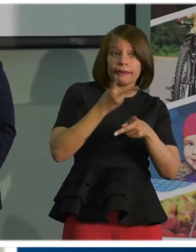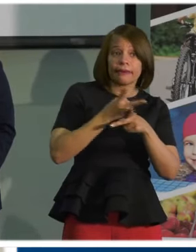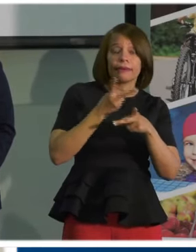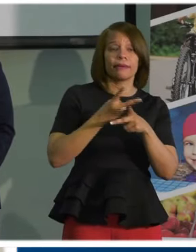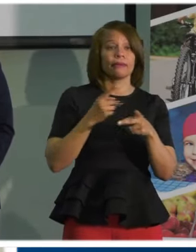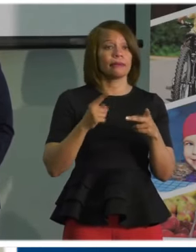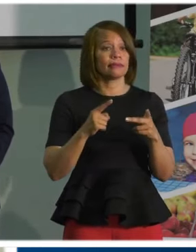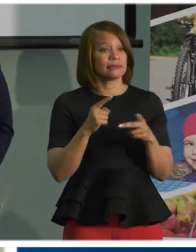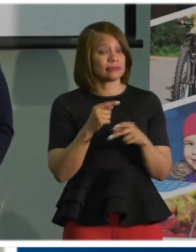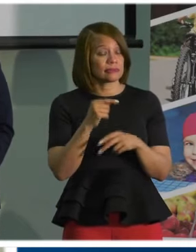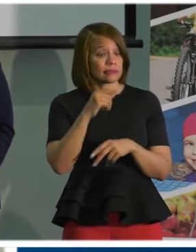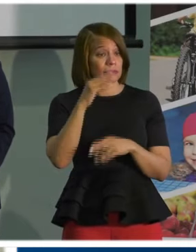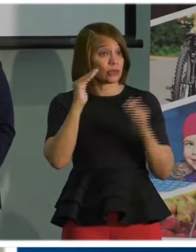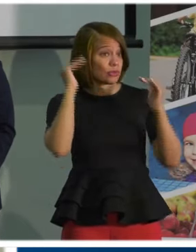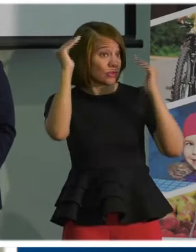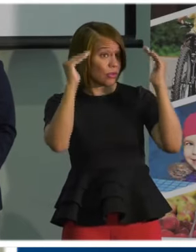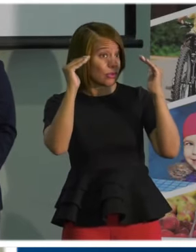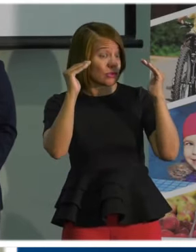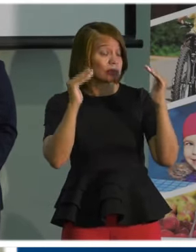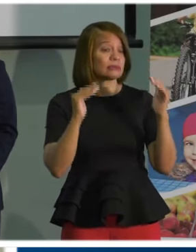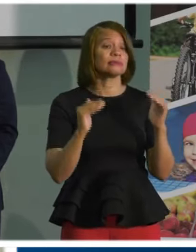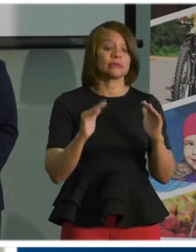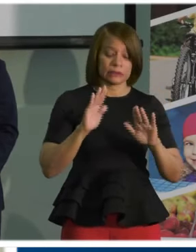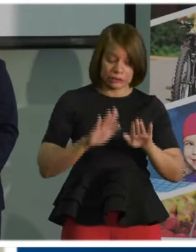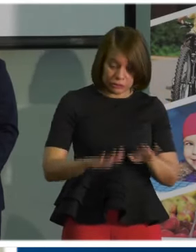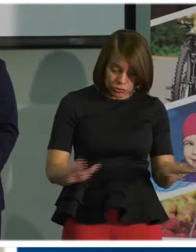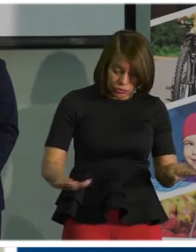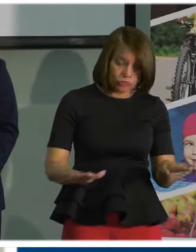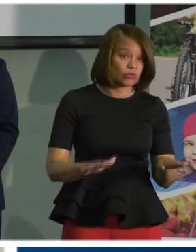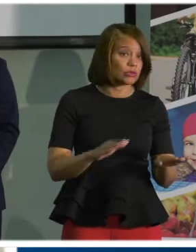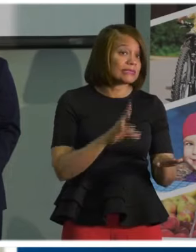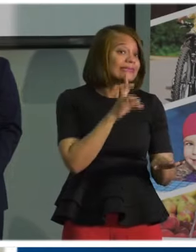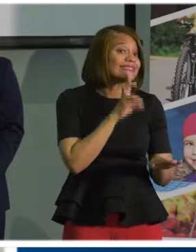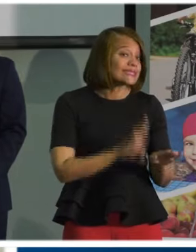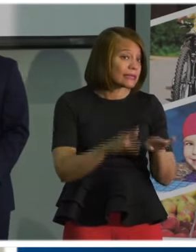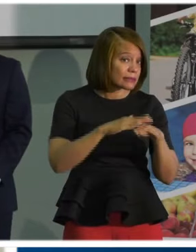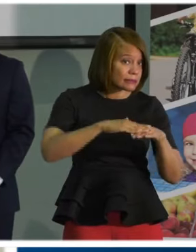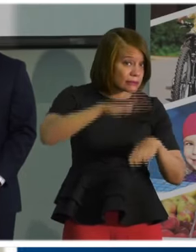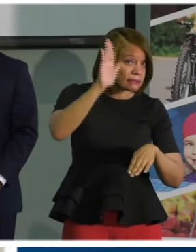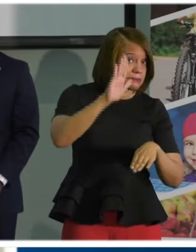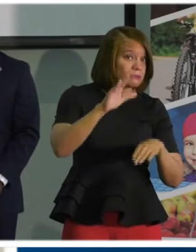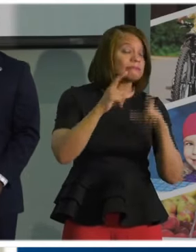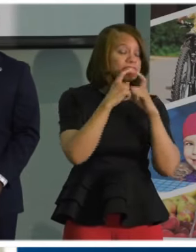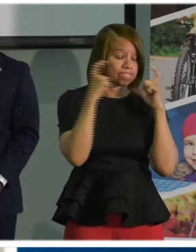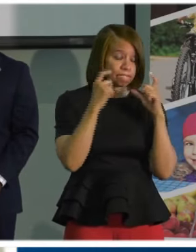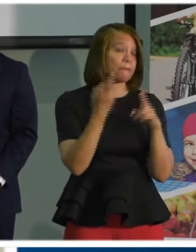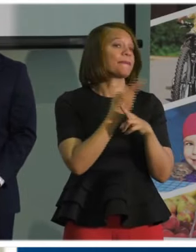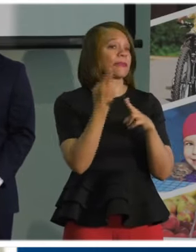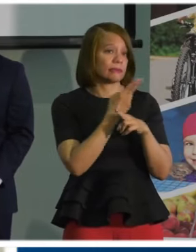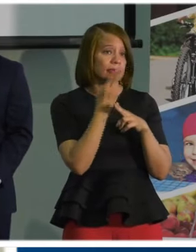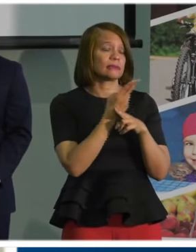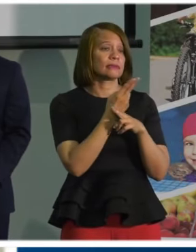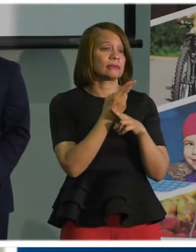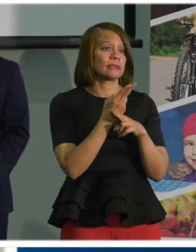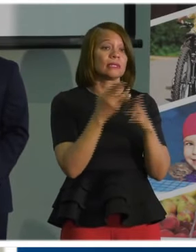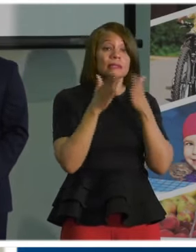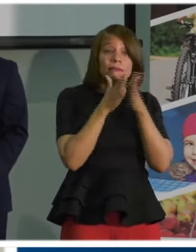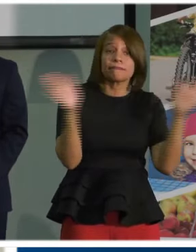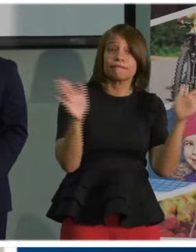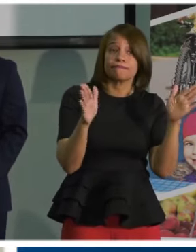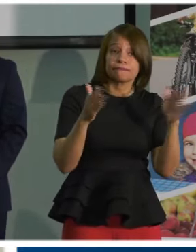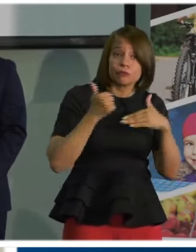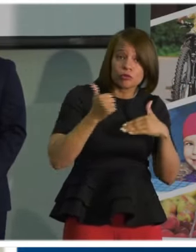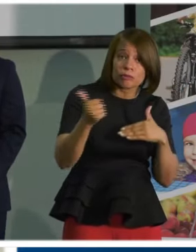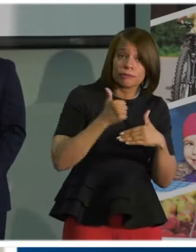children over the age of six. In public transportation, both employees and riders.